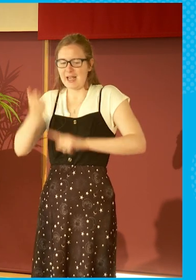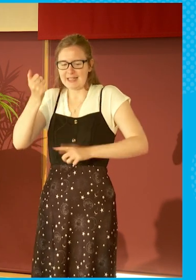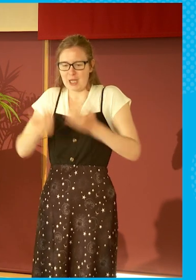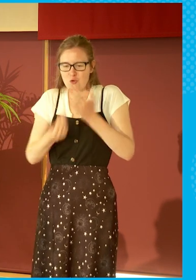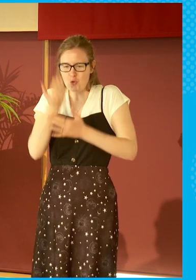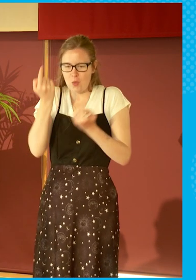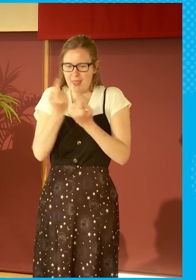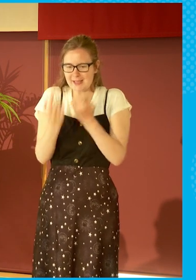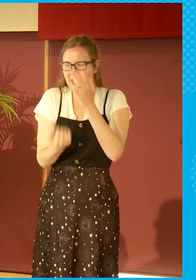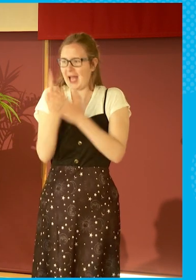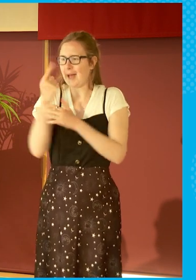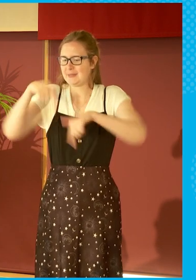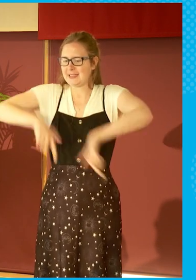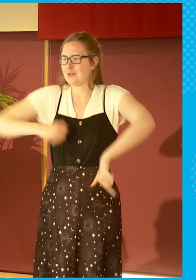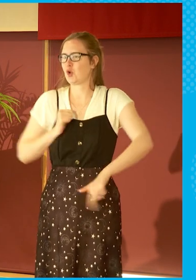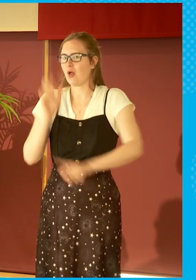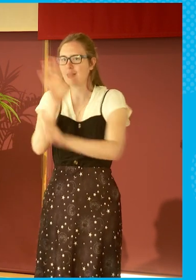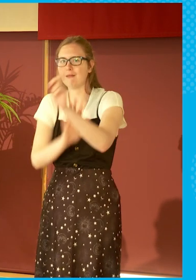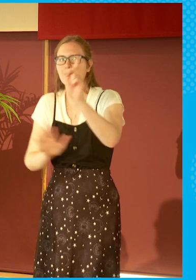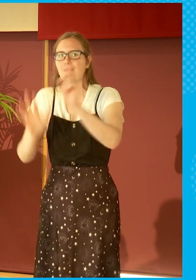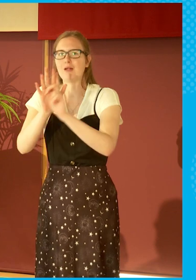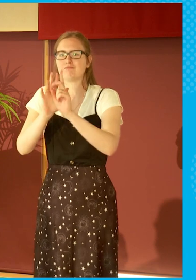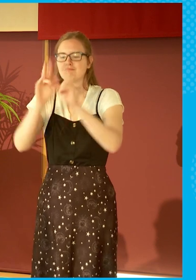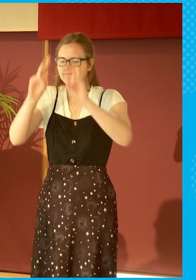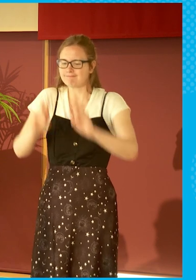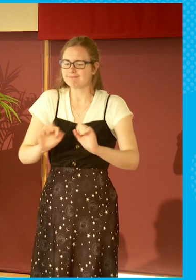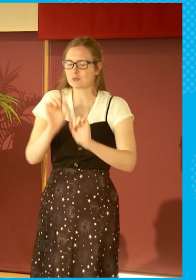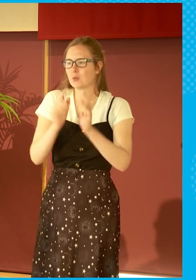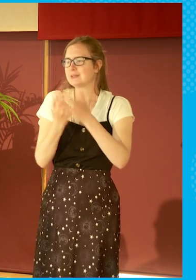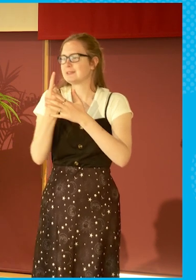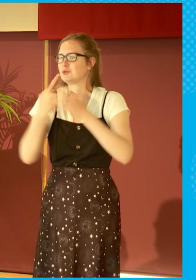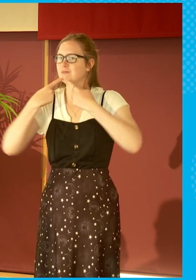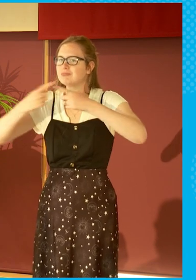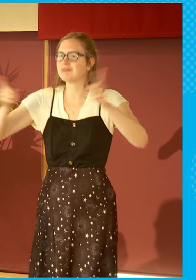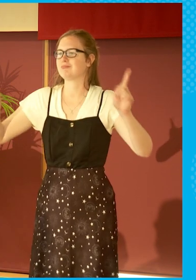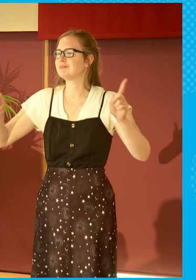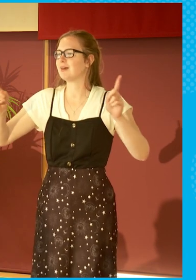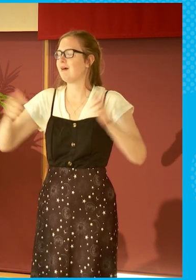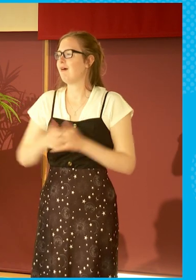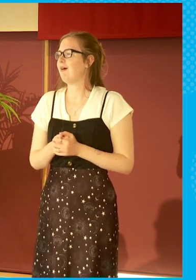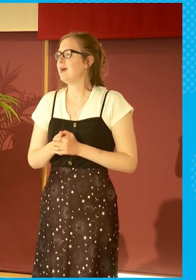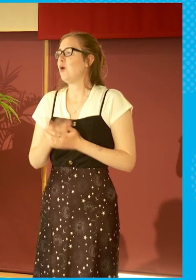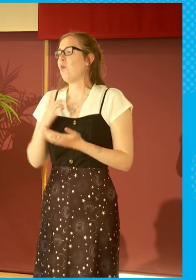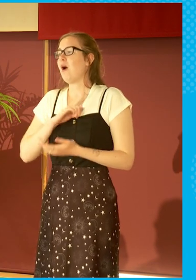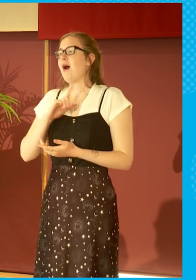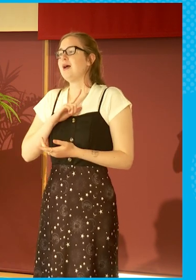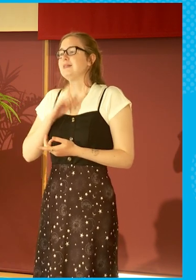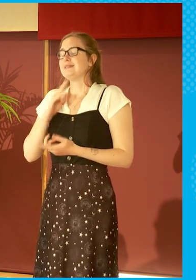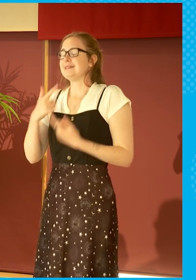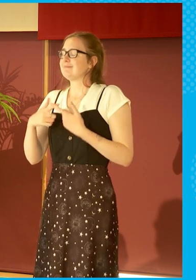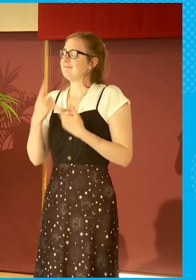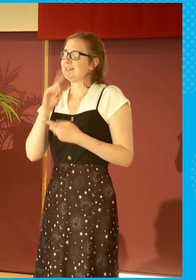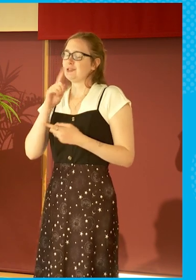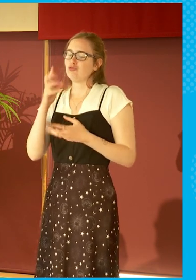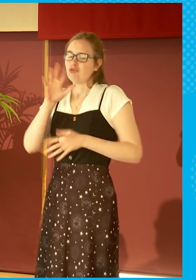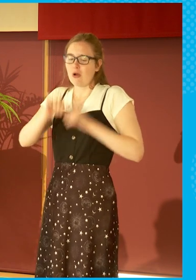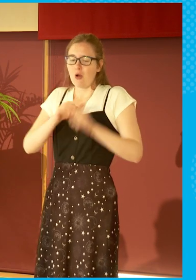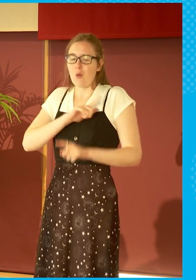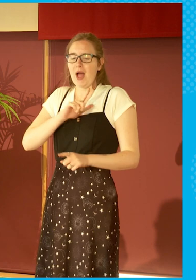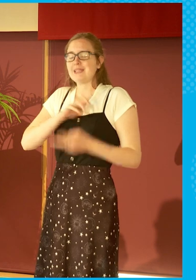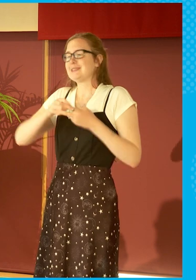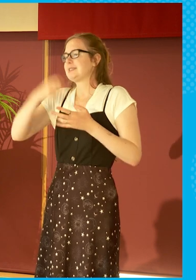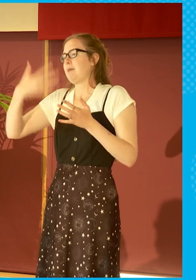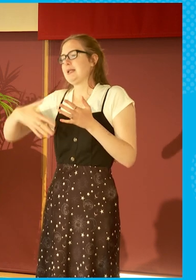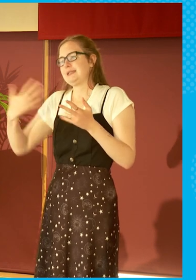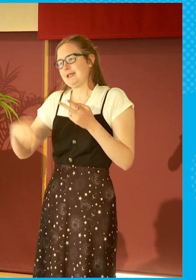happening in and around Scotland. And telling the stories that nobody else might be telling, partly because it's expensive and partly because there's literally nobody